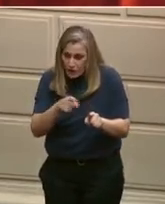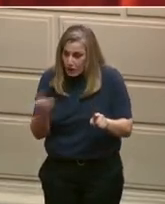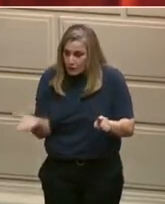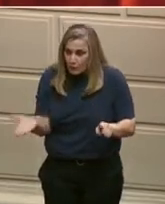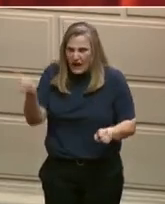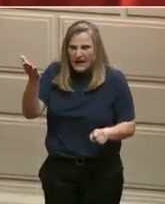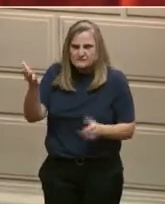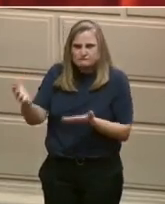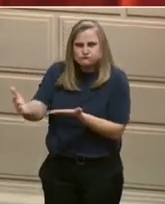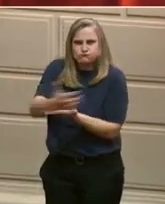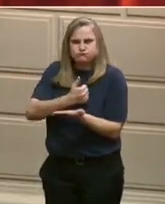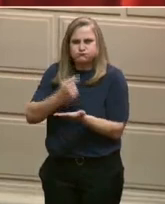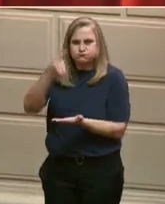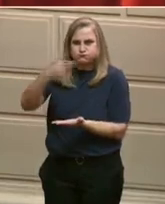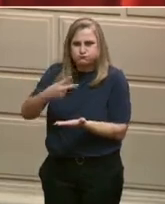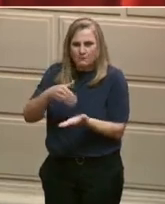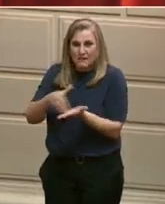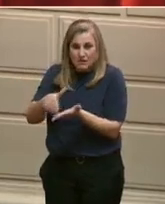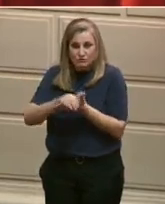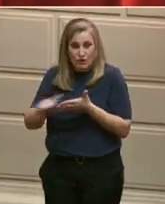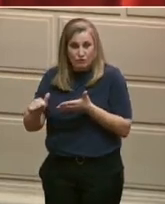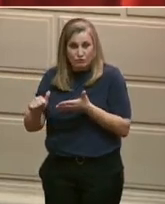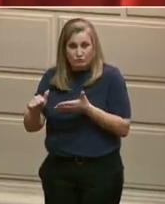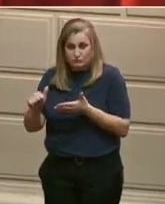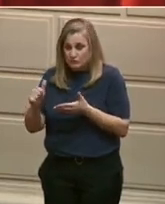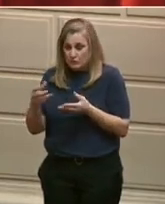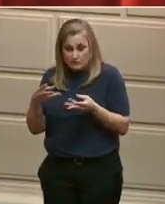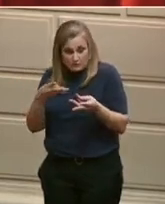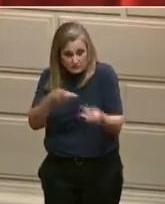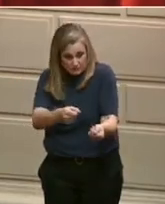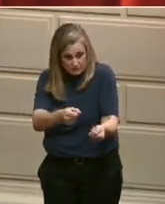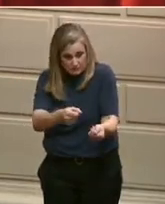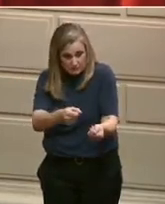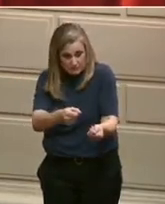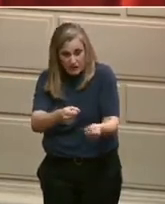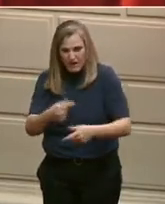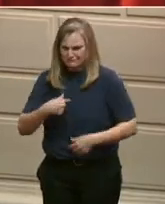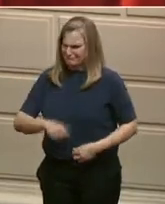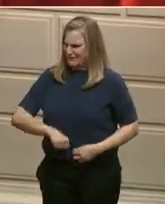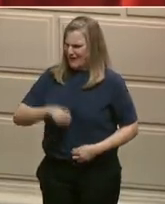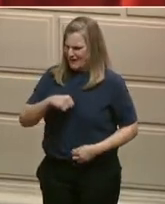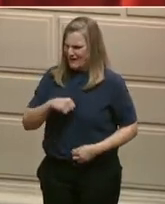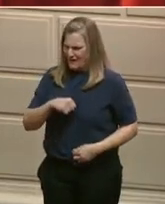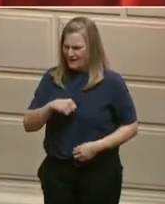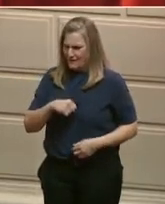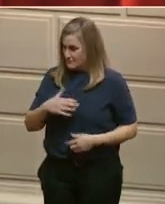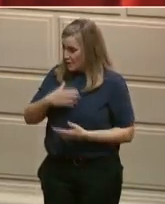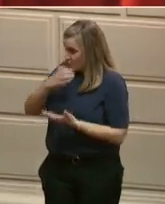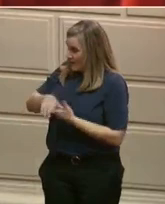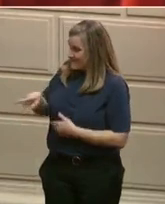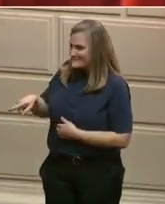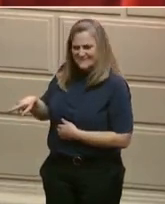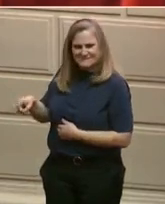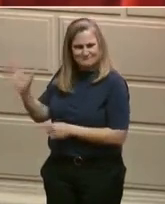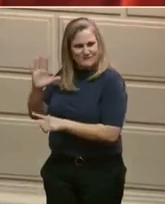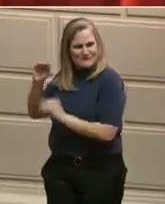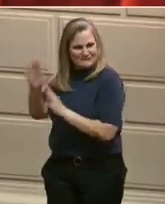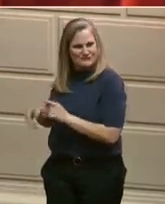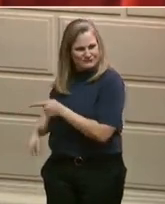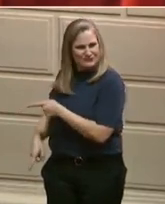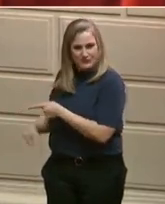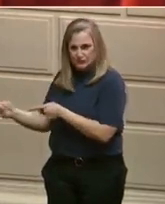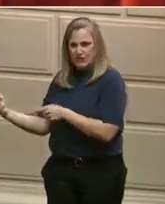civic leaders. I'm proud that my wife Susan, a retired teacher, is joining the team as an honorary